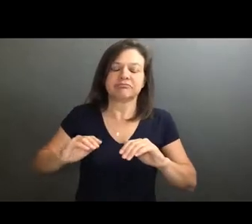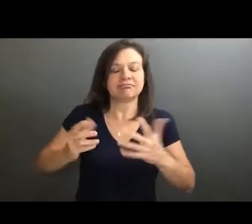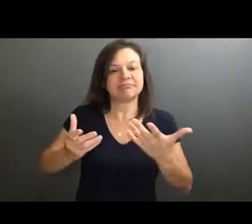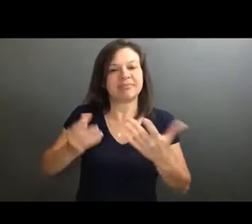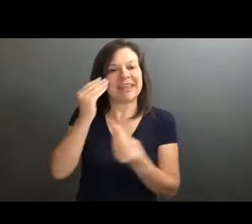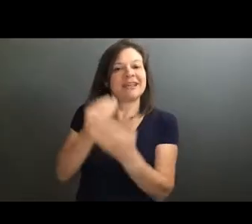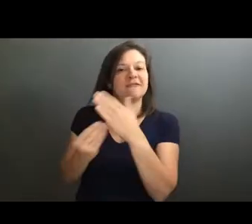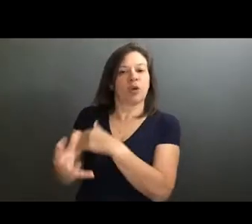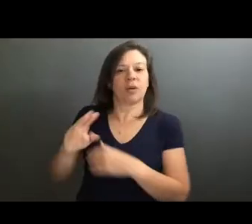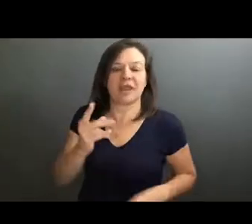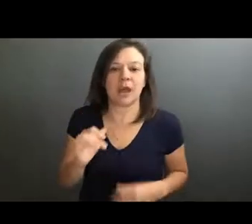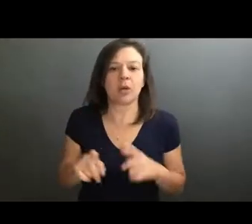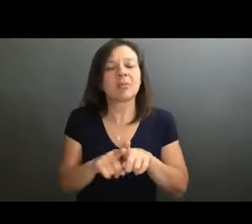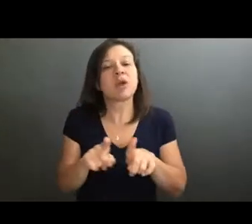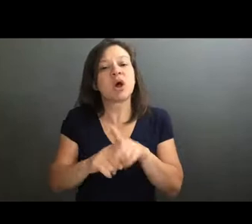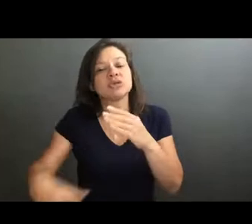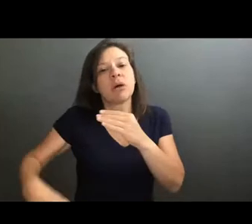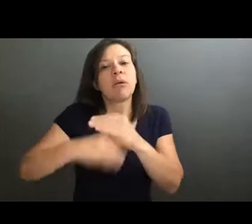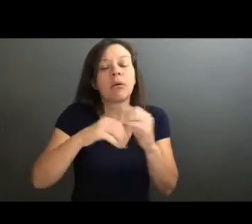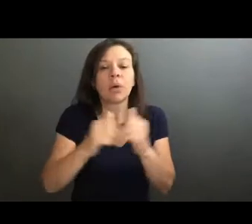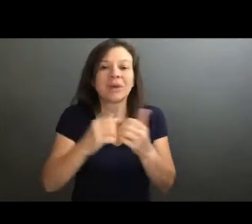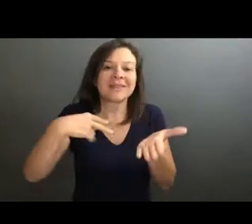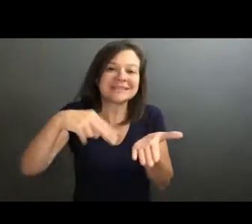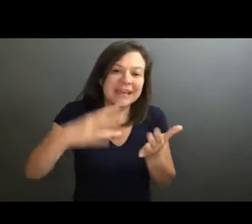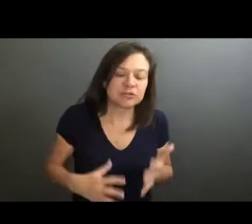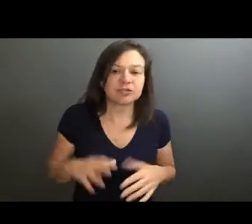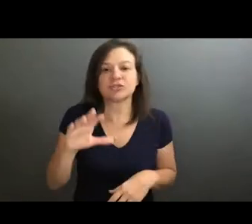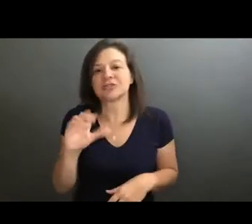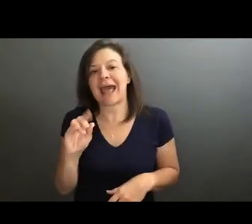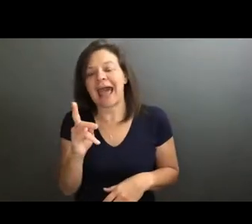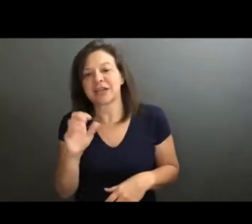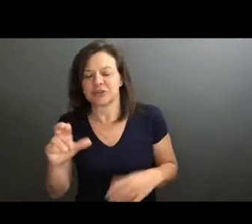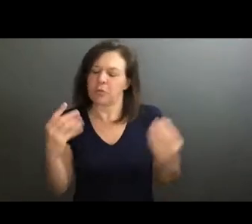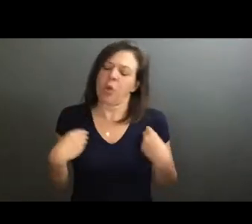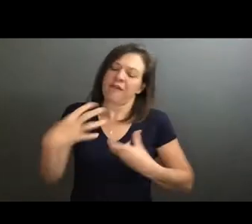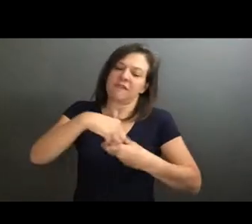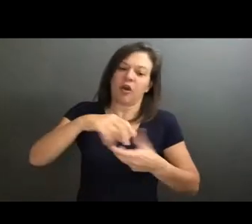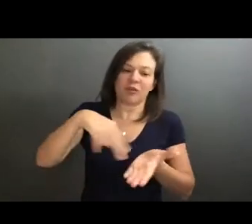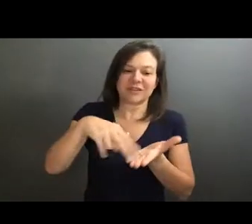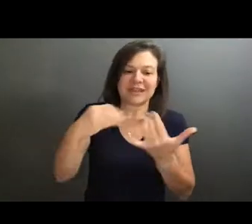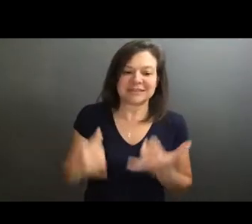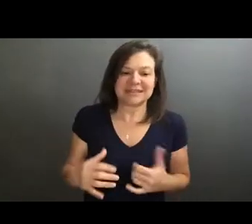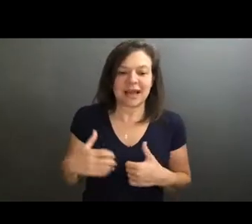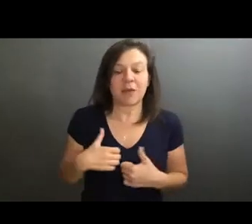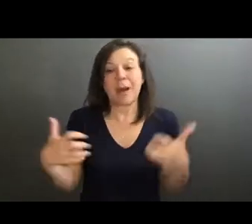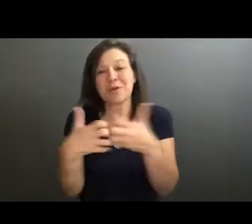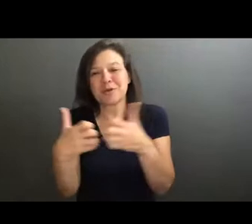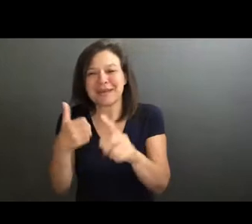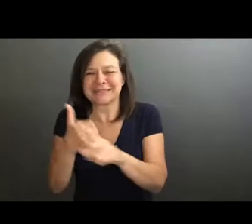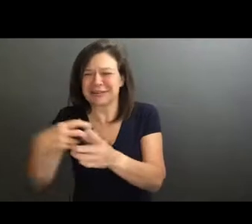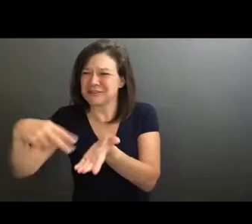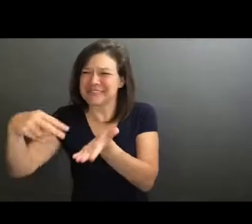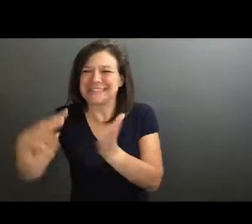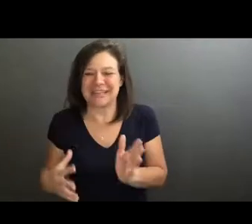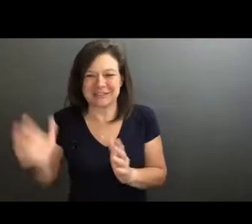But also really interfacing with the dancers and actors there. I'm especially more involved with dance today. was even roommates with a dancer one year there.